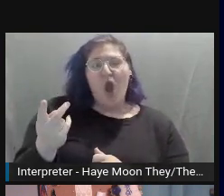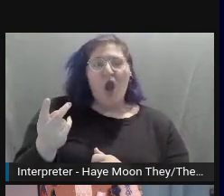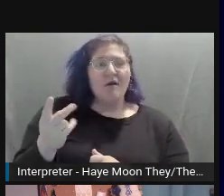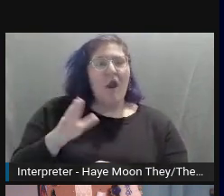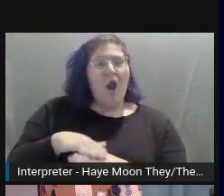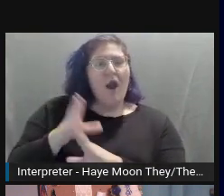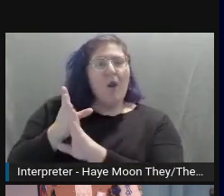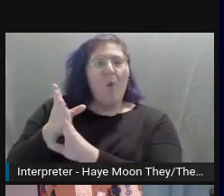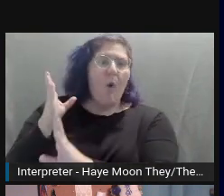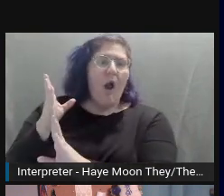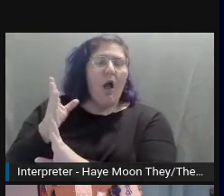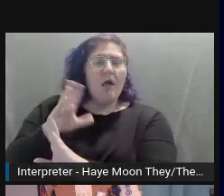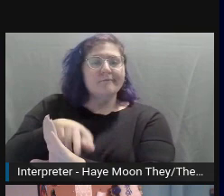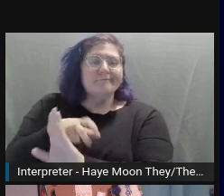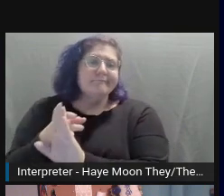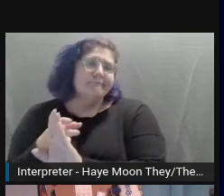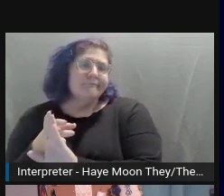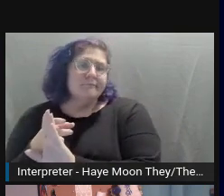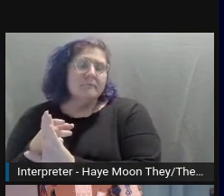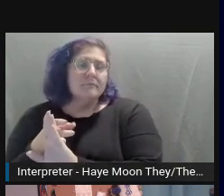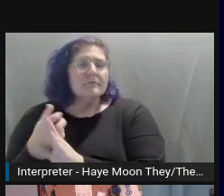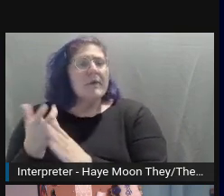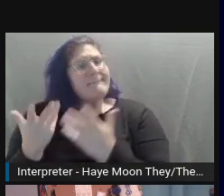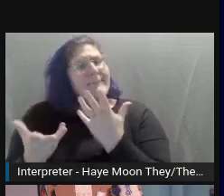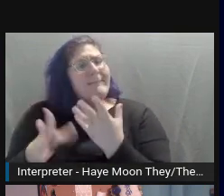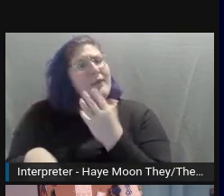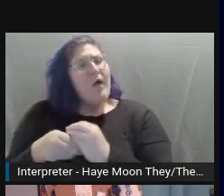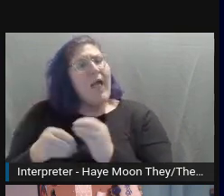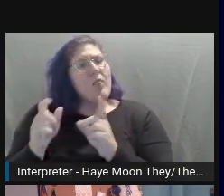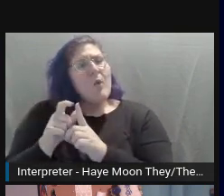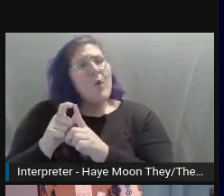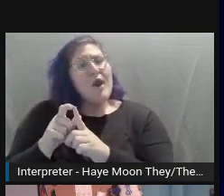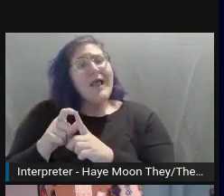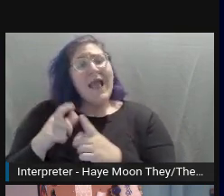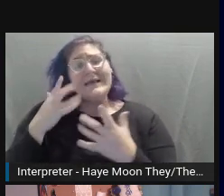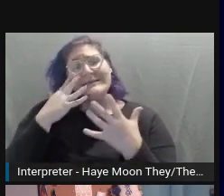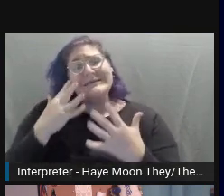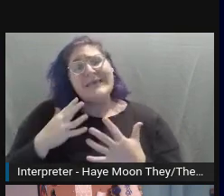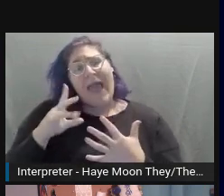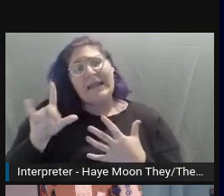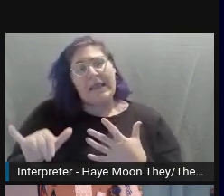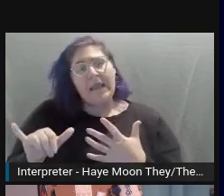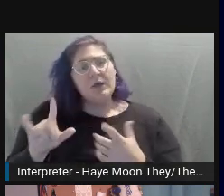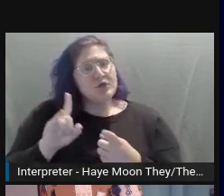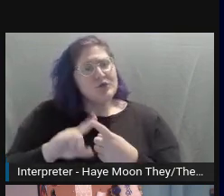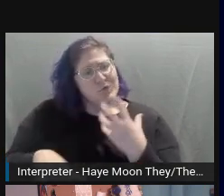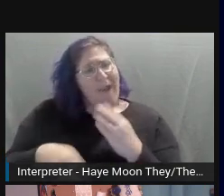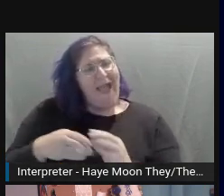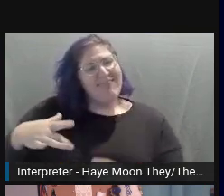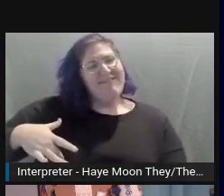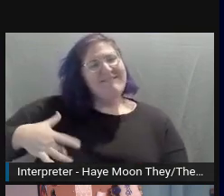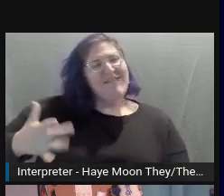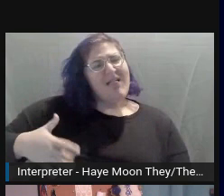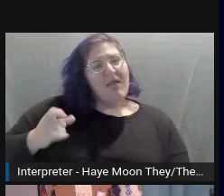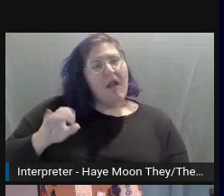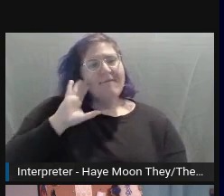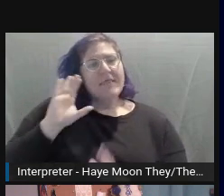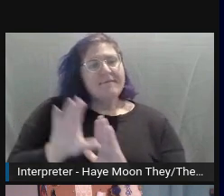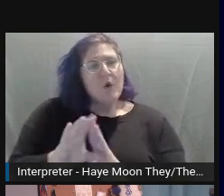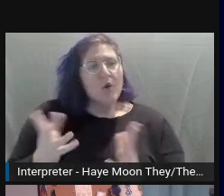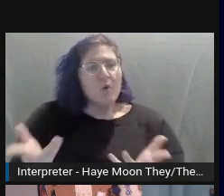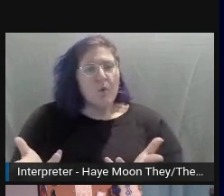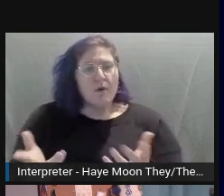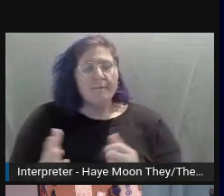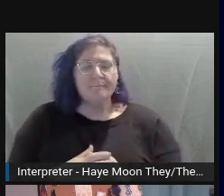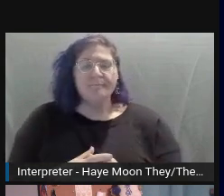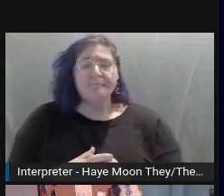sadly, to emphasize the intention of this photo. Myth number two, everybody's favorite. Blind